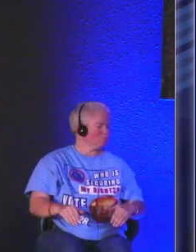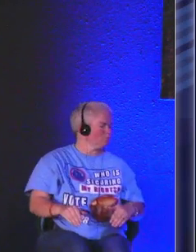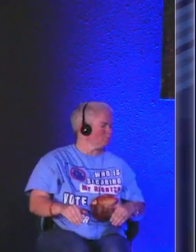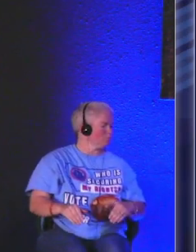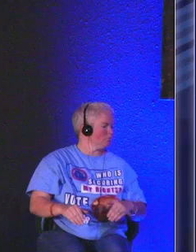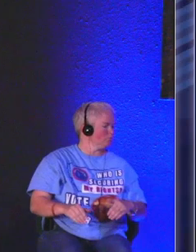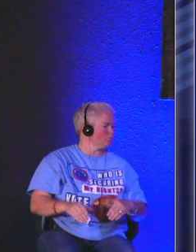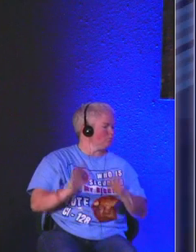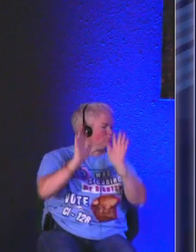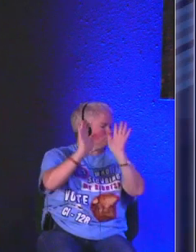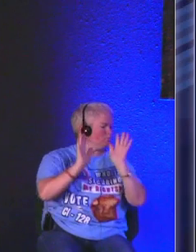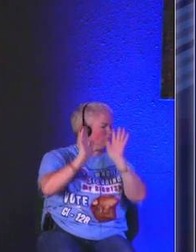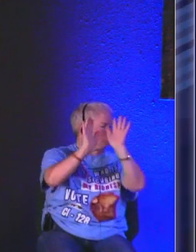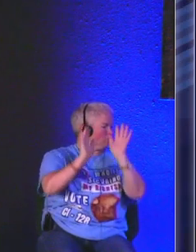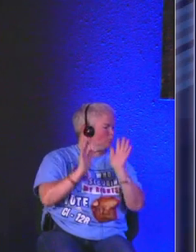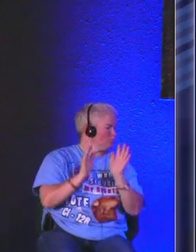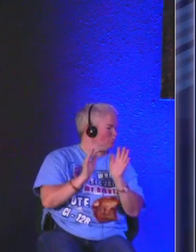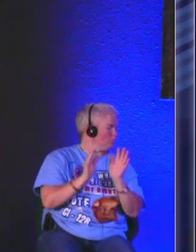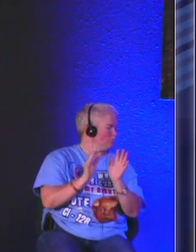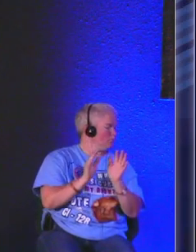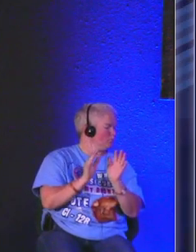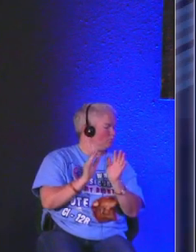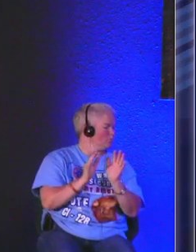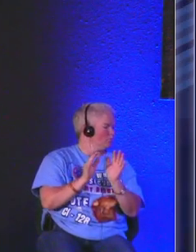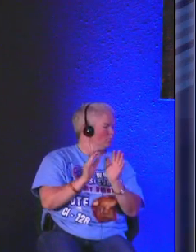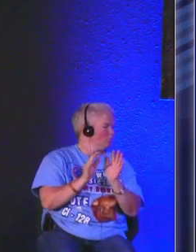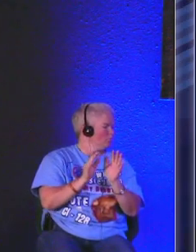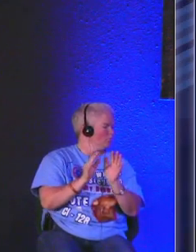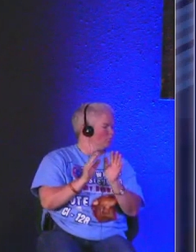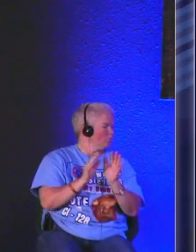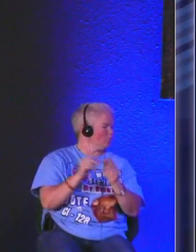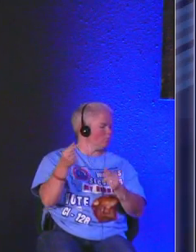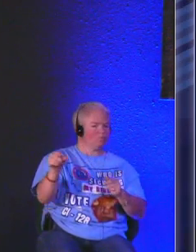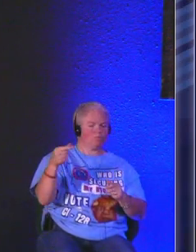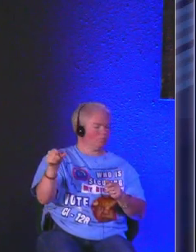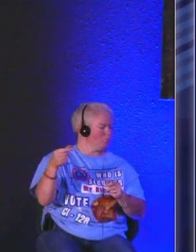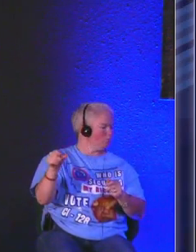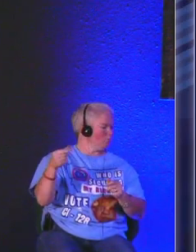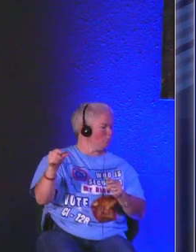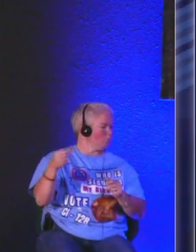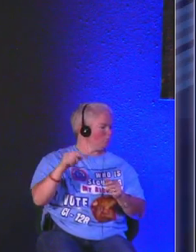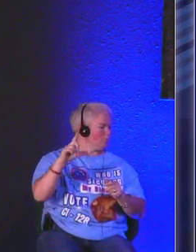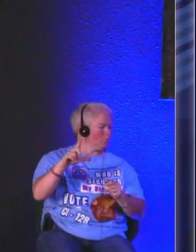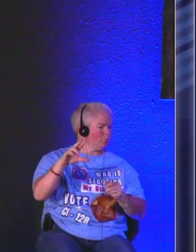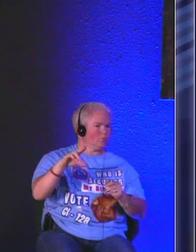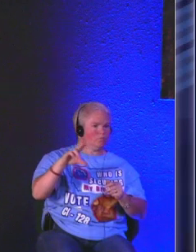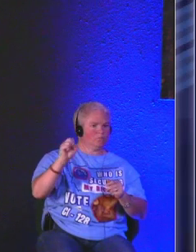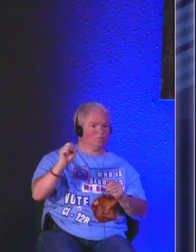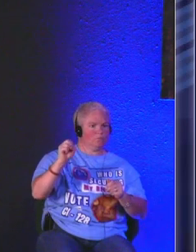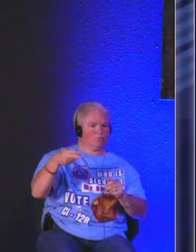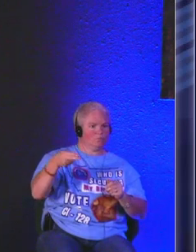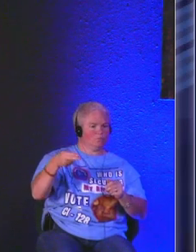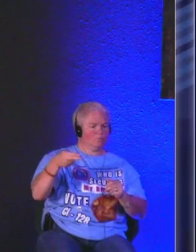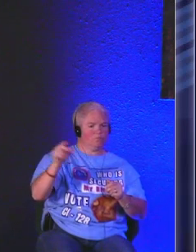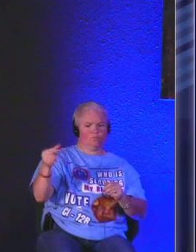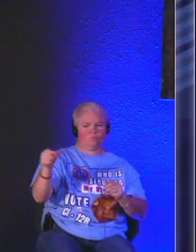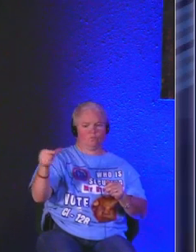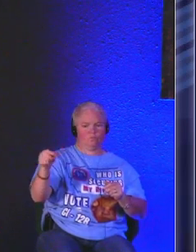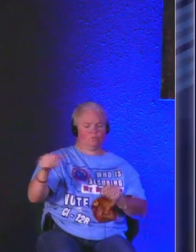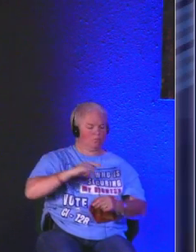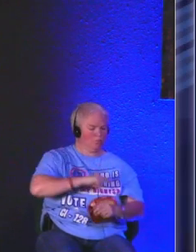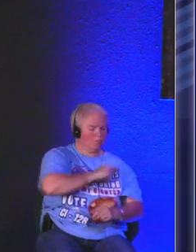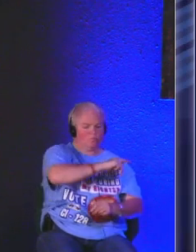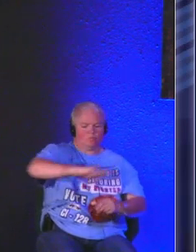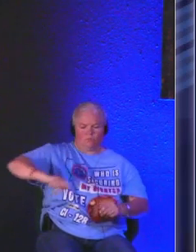there's quite a contrast here between these green lush pastures and these